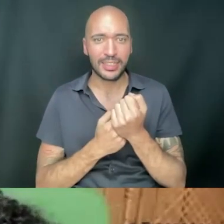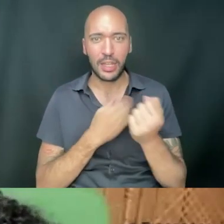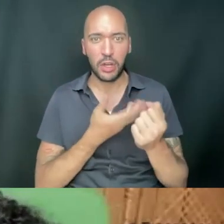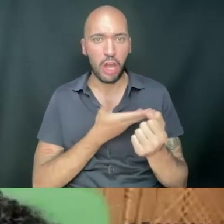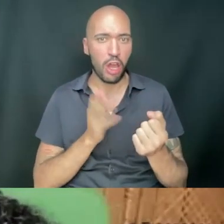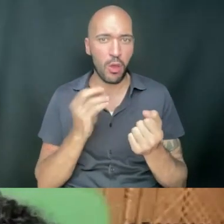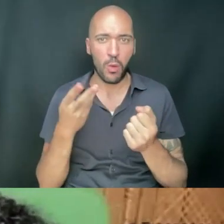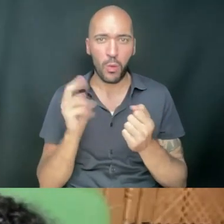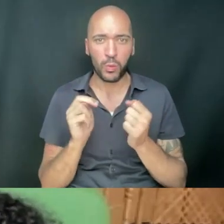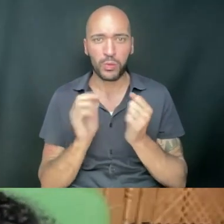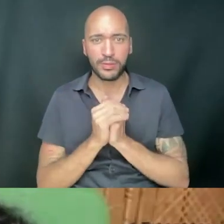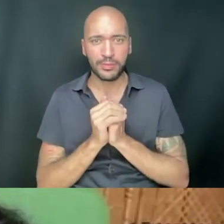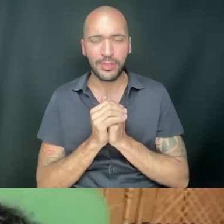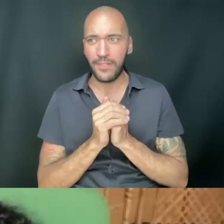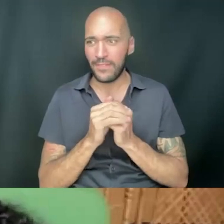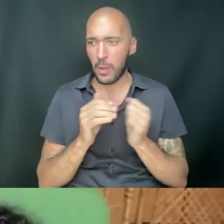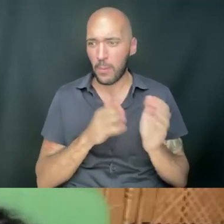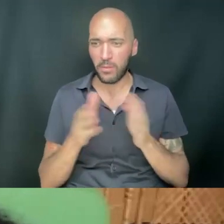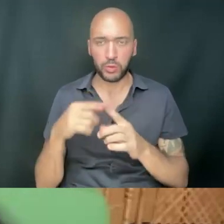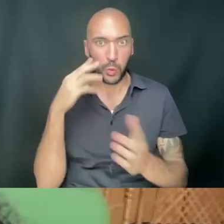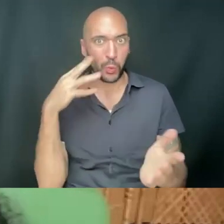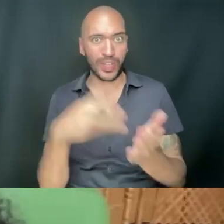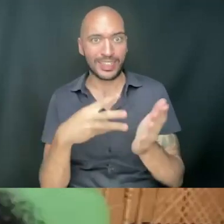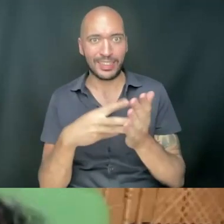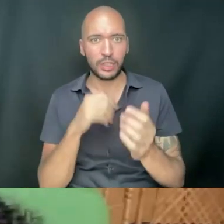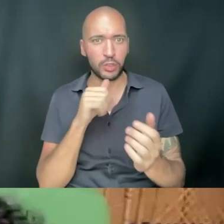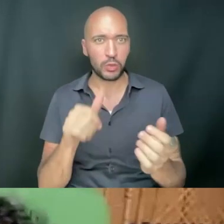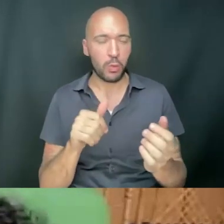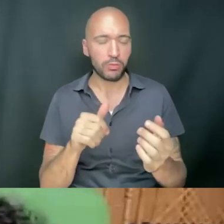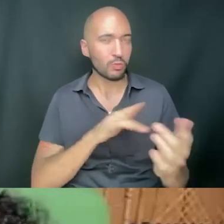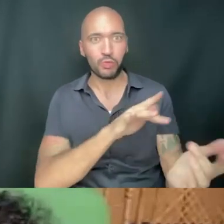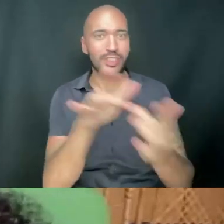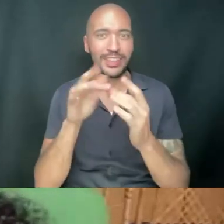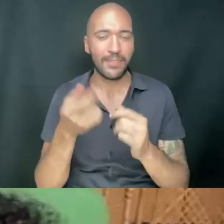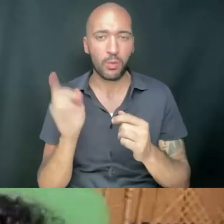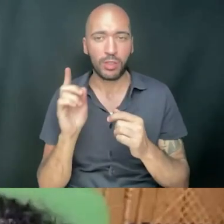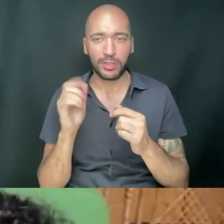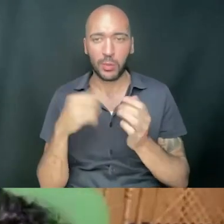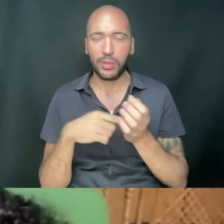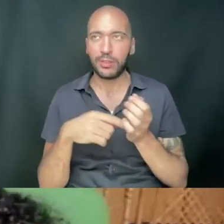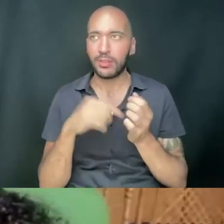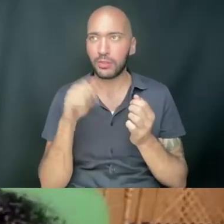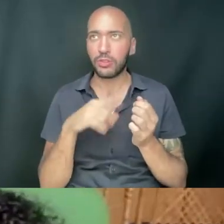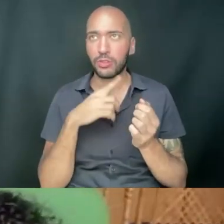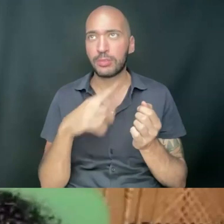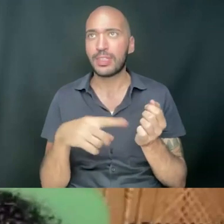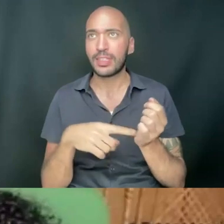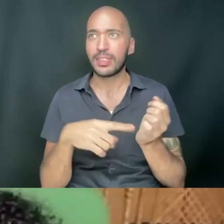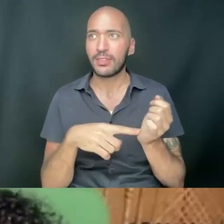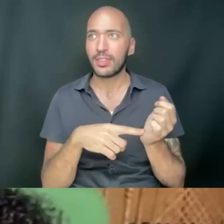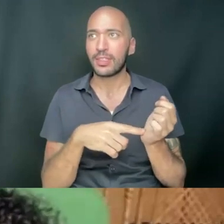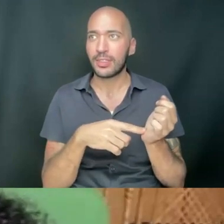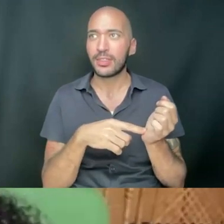our own, um, forms of witnessing actually don't reach everyone, right? So that it could be that, um,